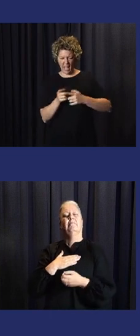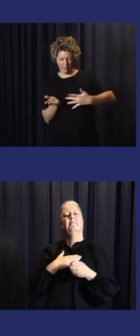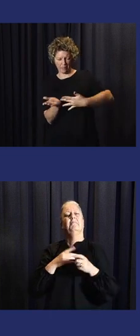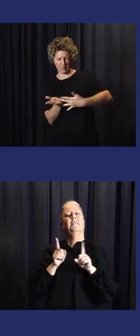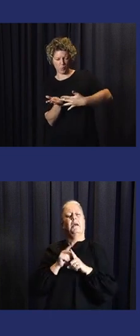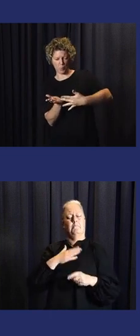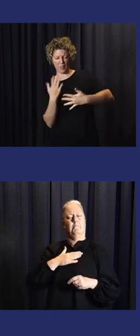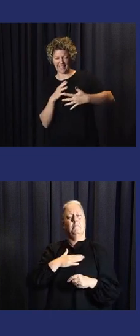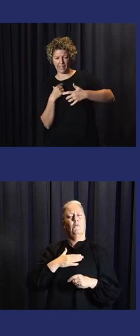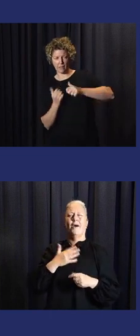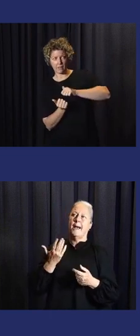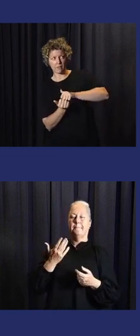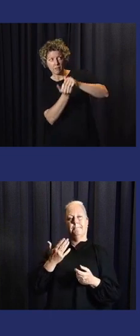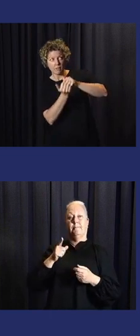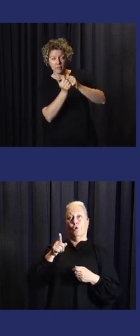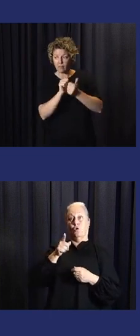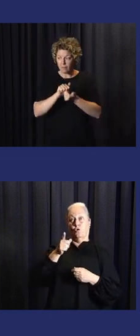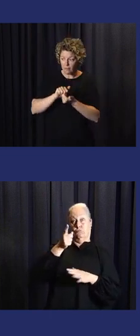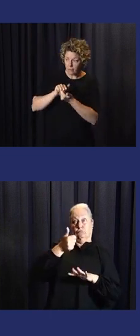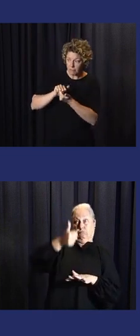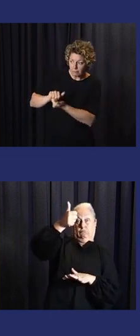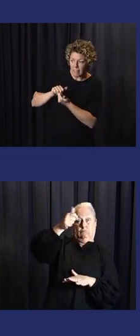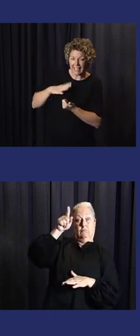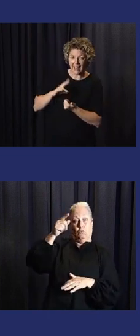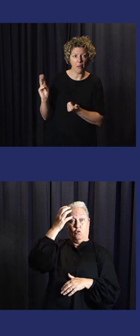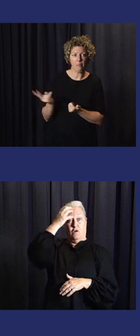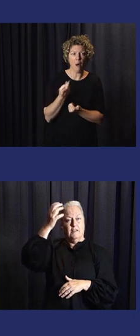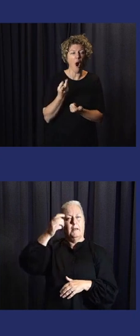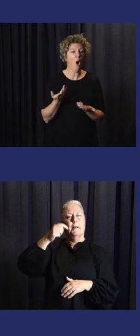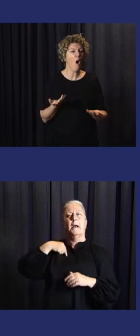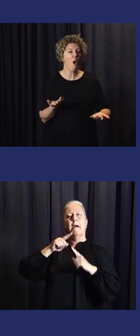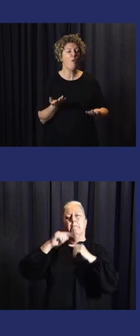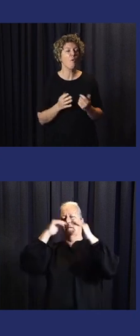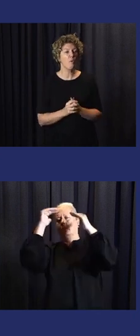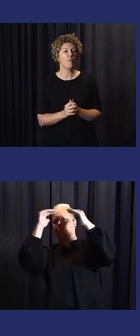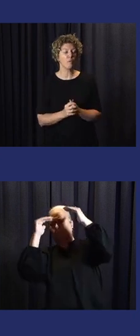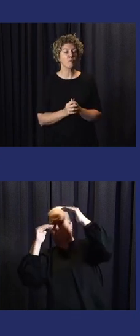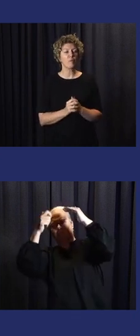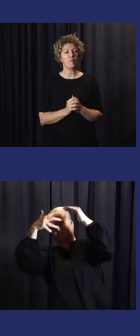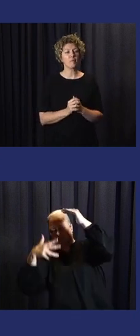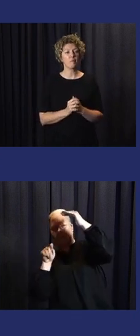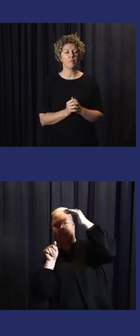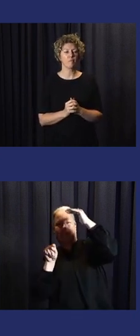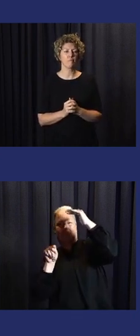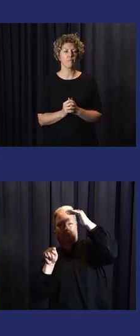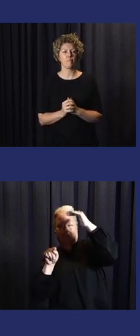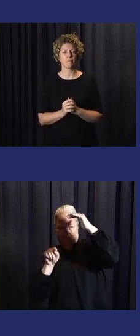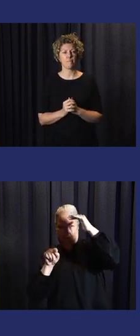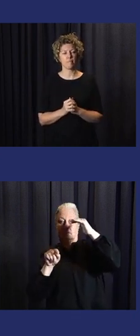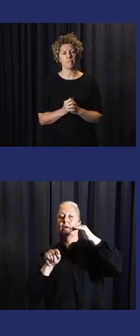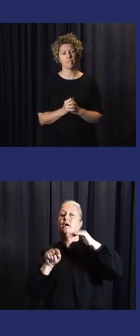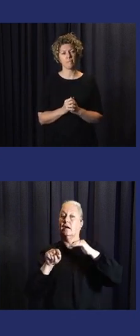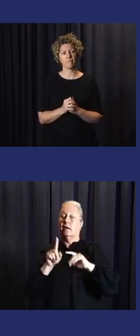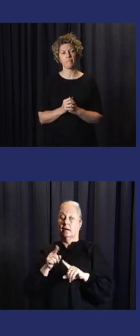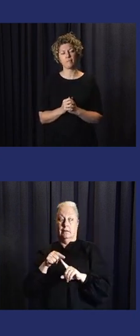are from the central level. We work with some of the partners, like the FAO and